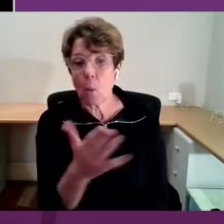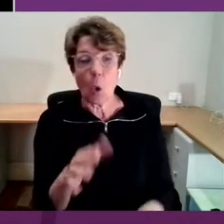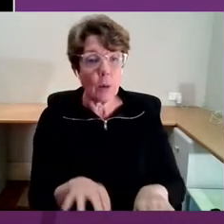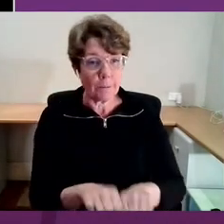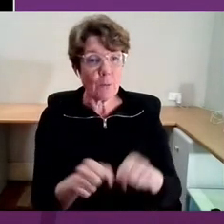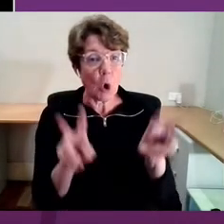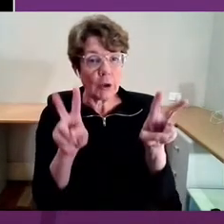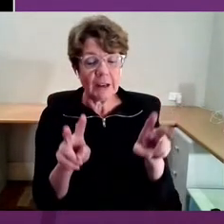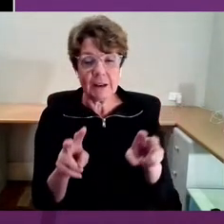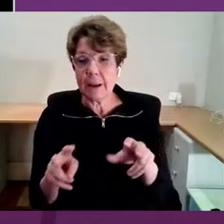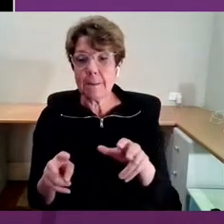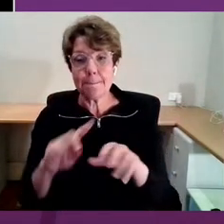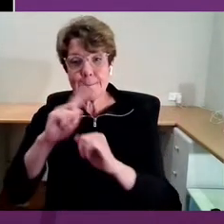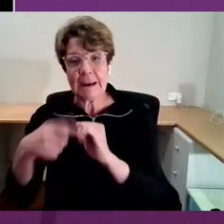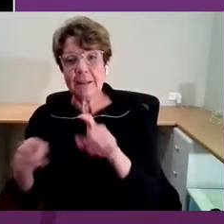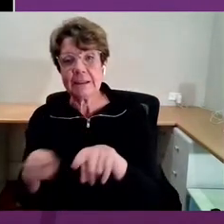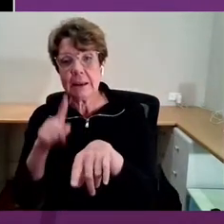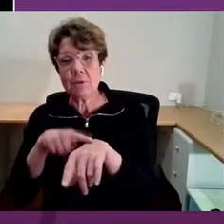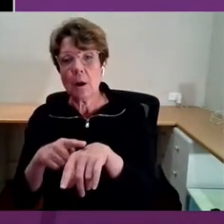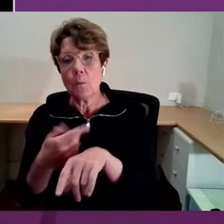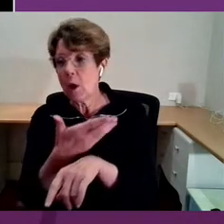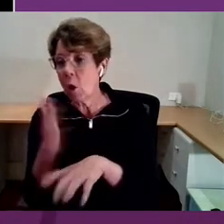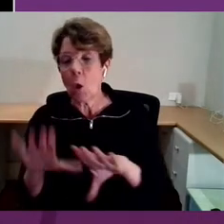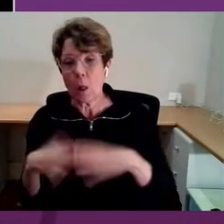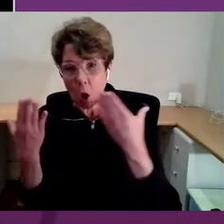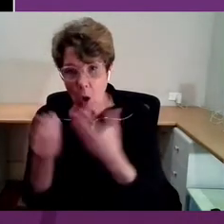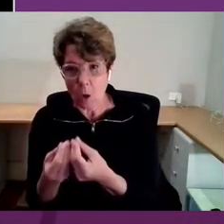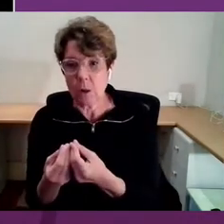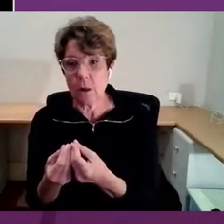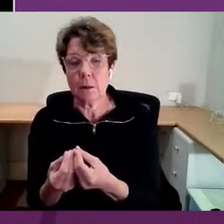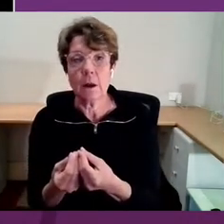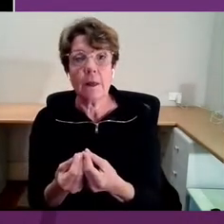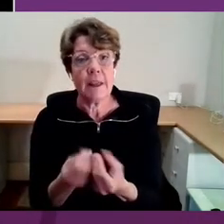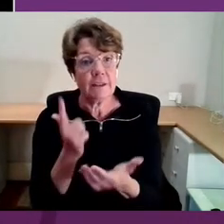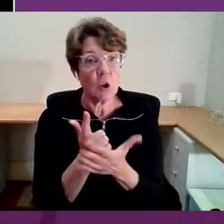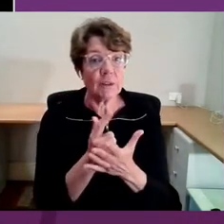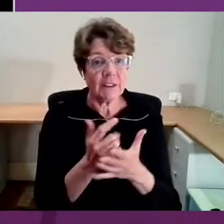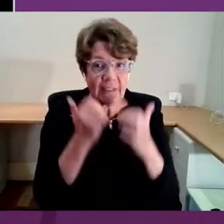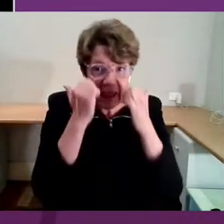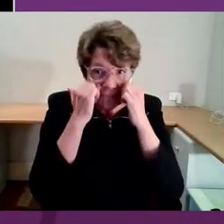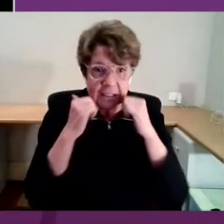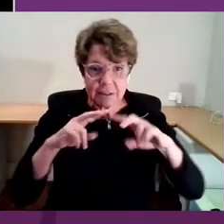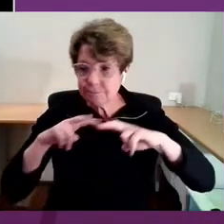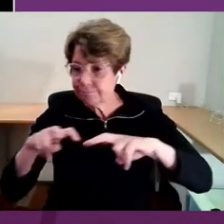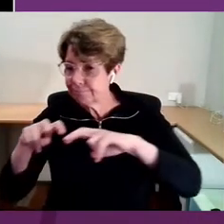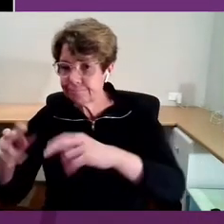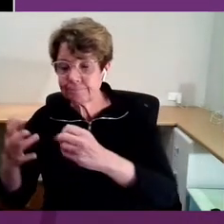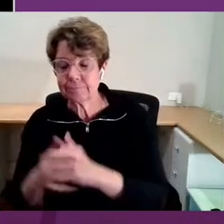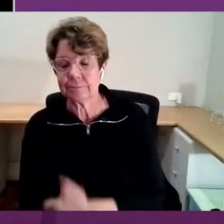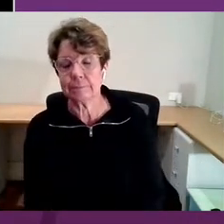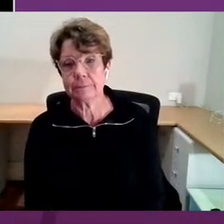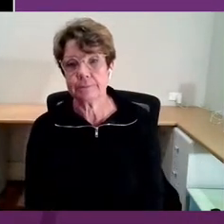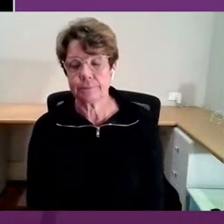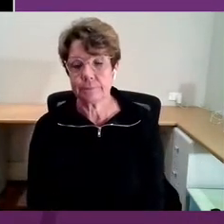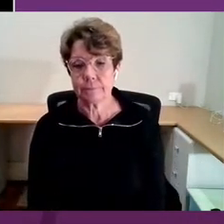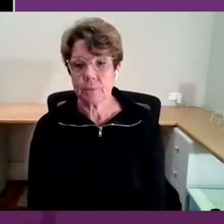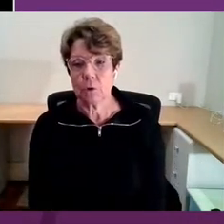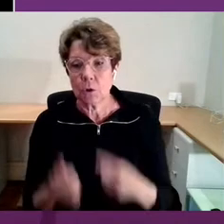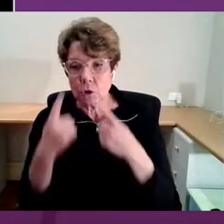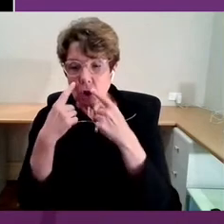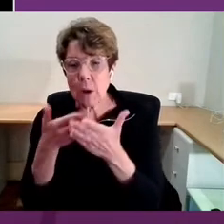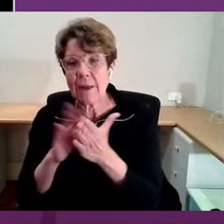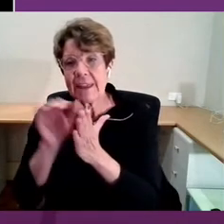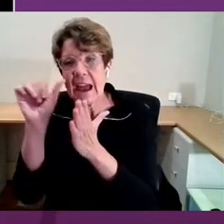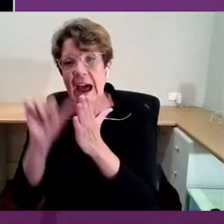whole. And there is a vast evidence base out there as to how the arts can really contribute